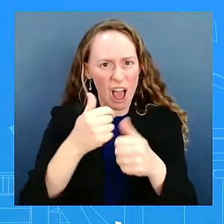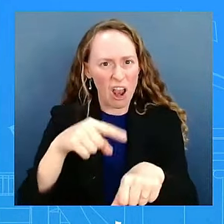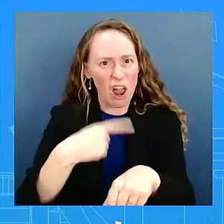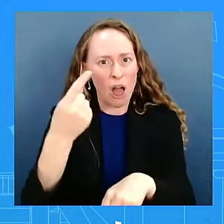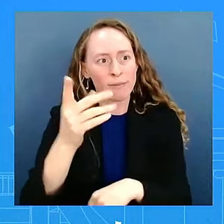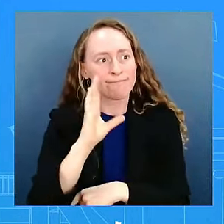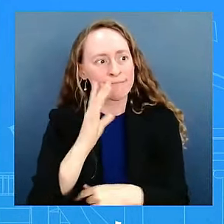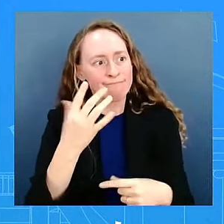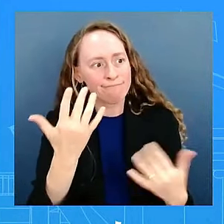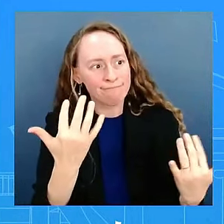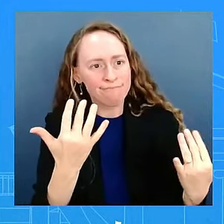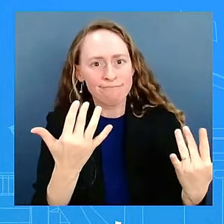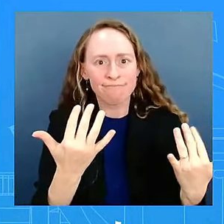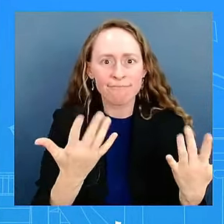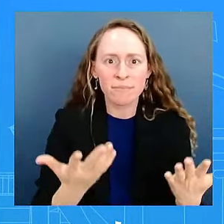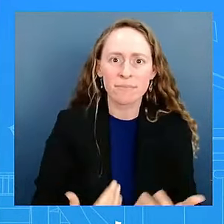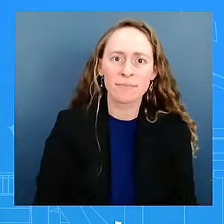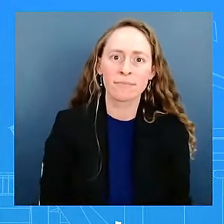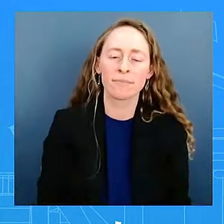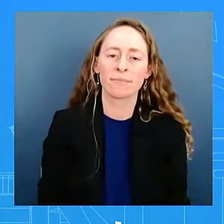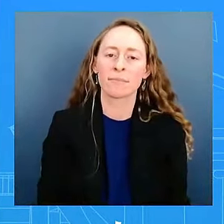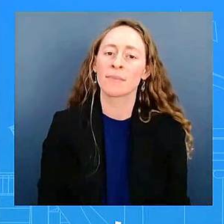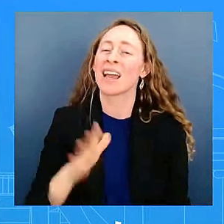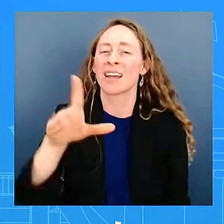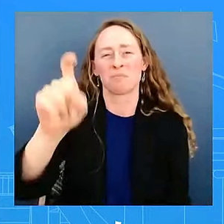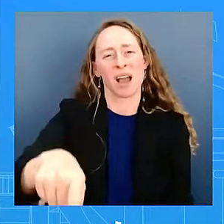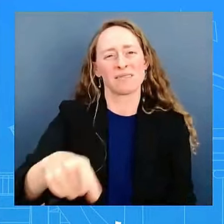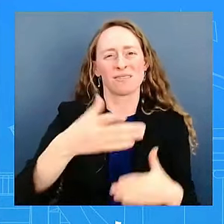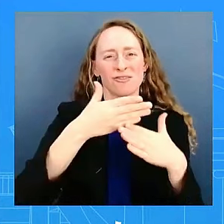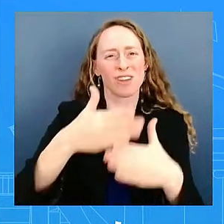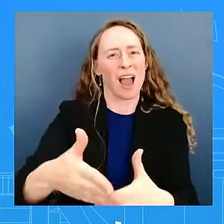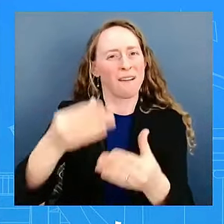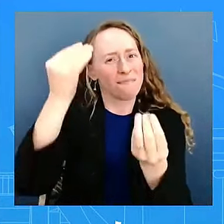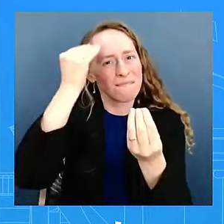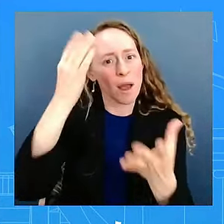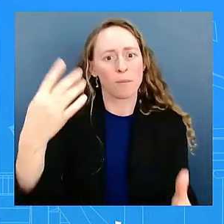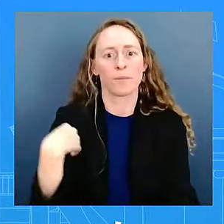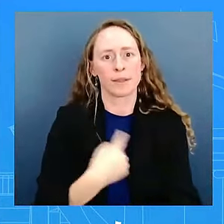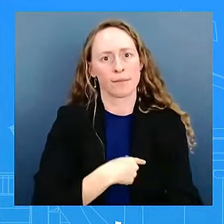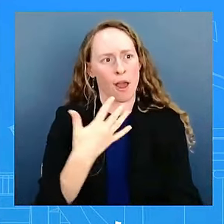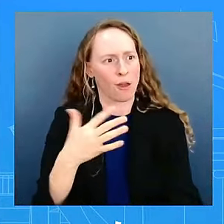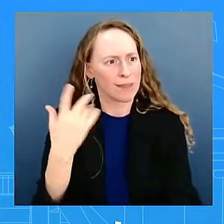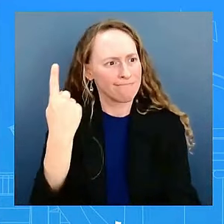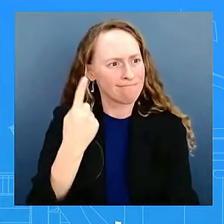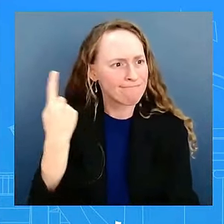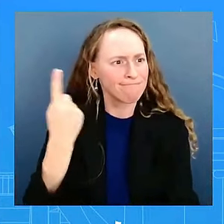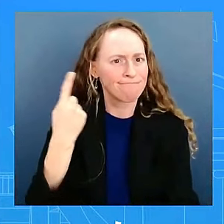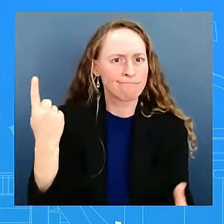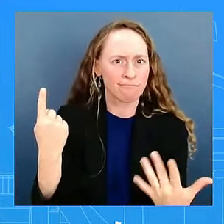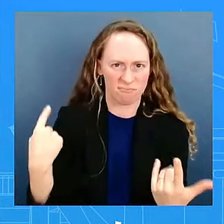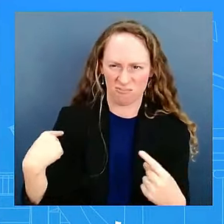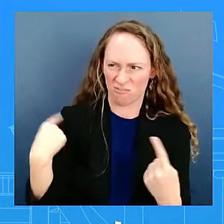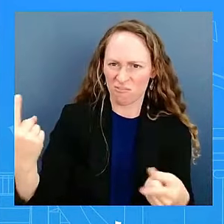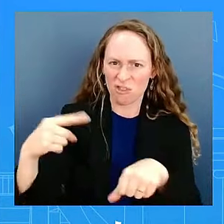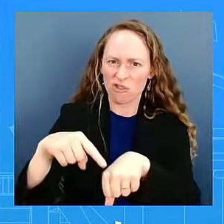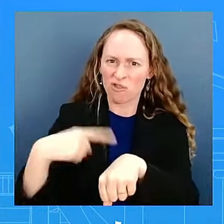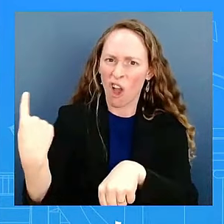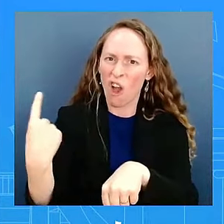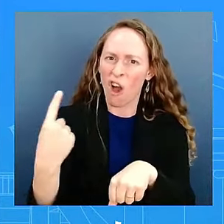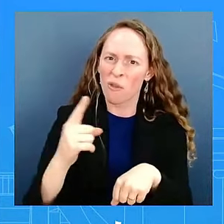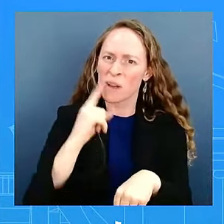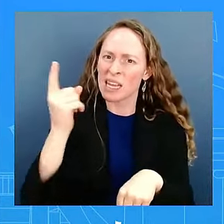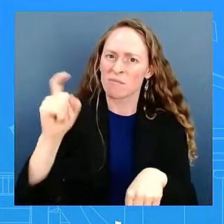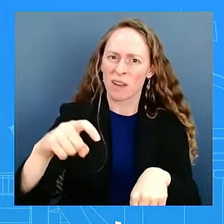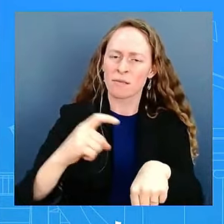electoral authorities, which obviously work for Mr. Maduro, they need to release the data, the tabulated data, so the world can